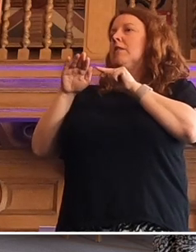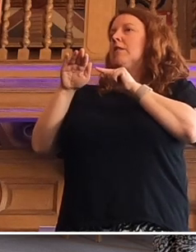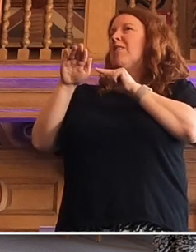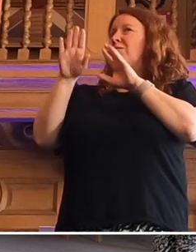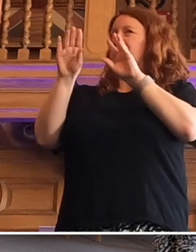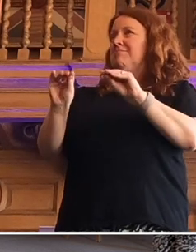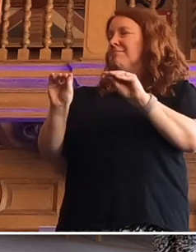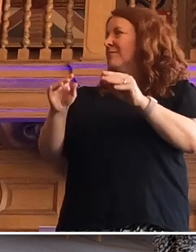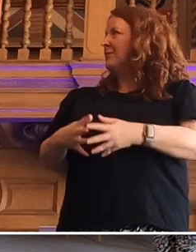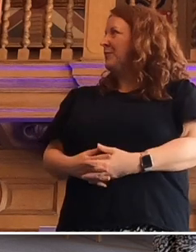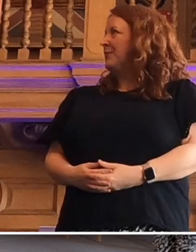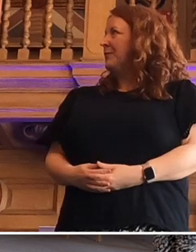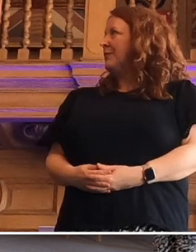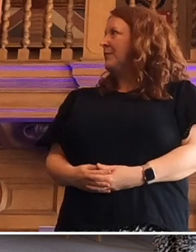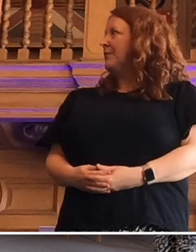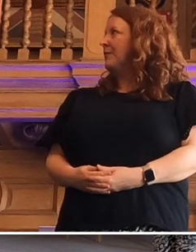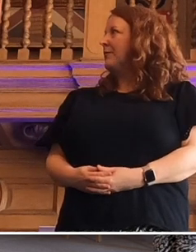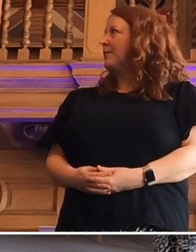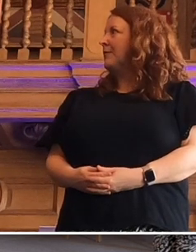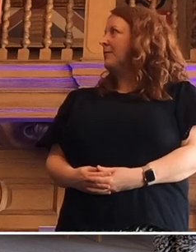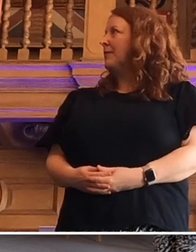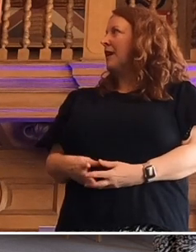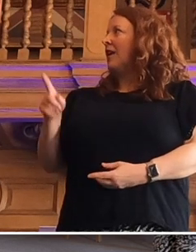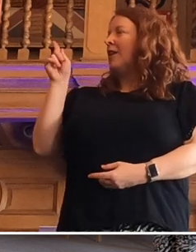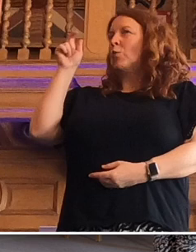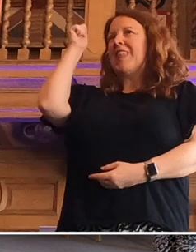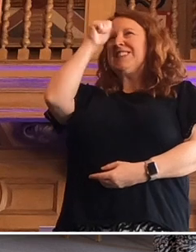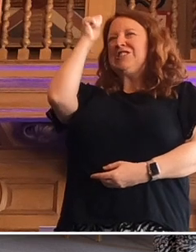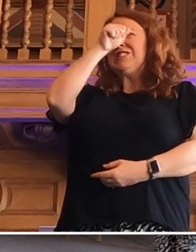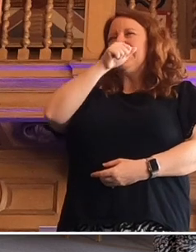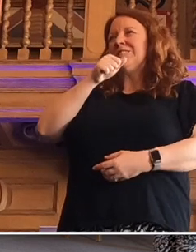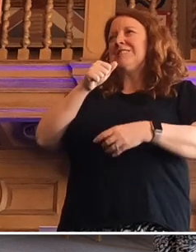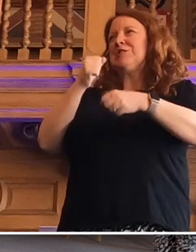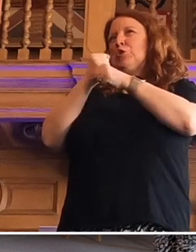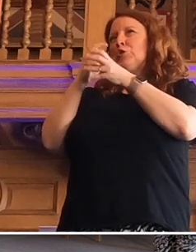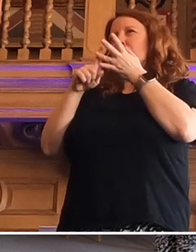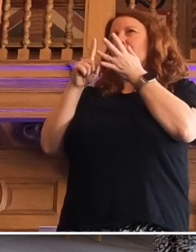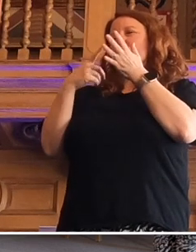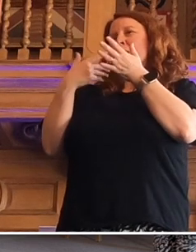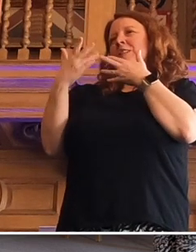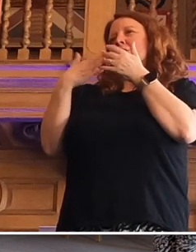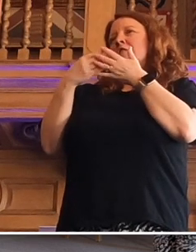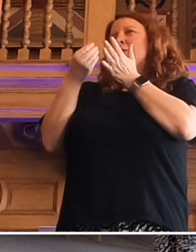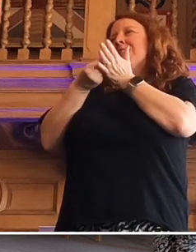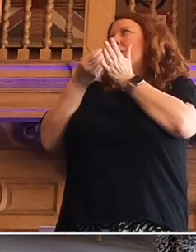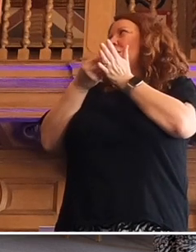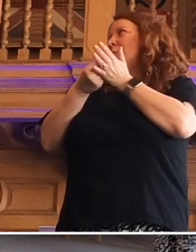This is when the genius was in charge of the economy. I've been very careful